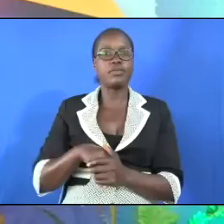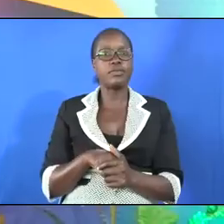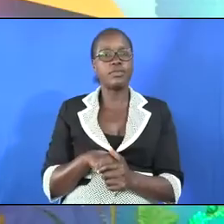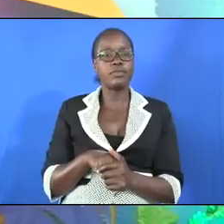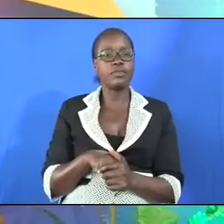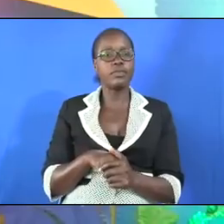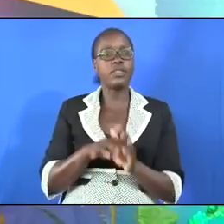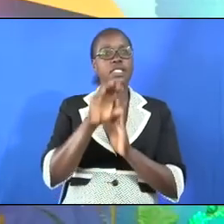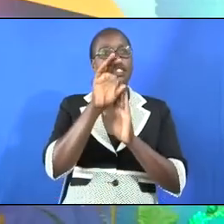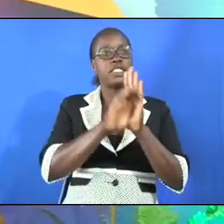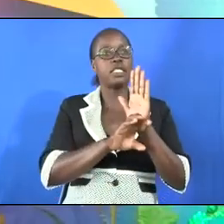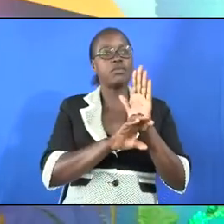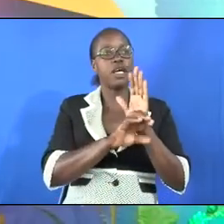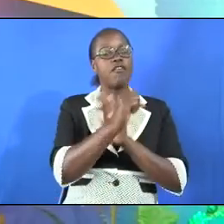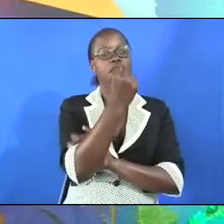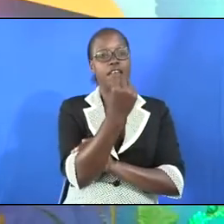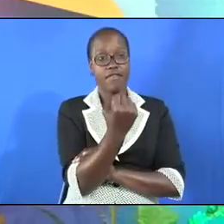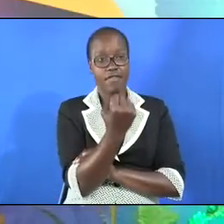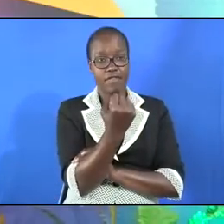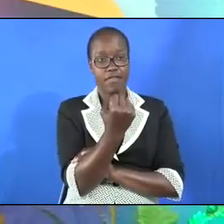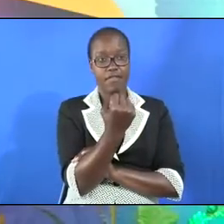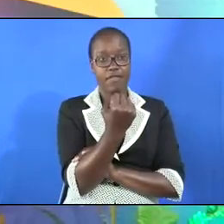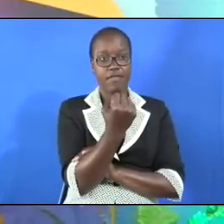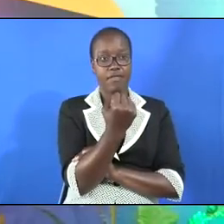chapter number 5.